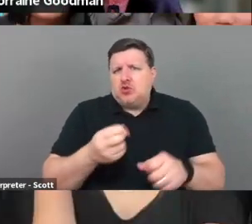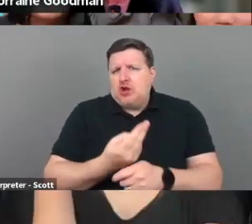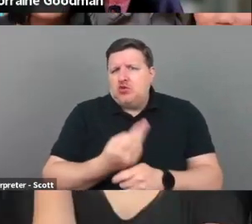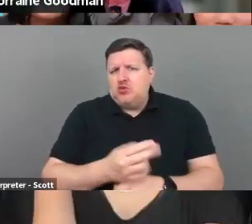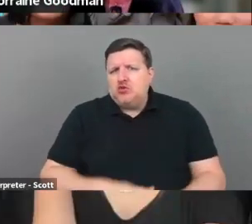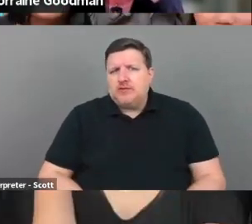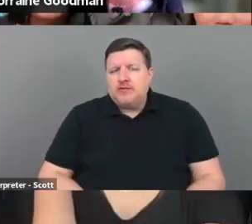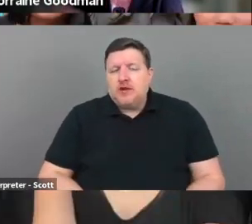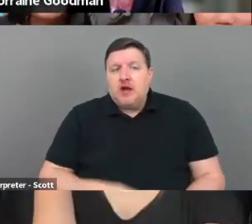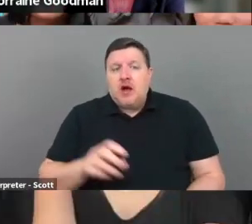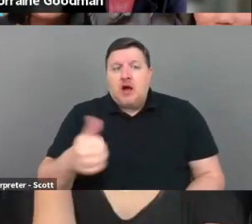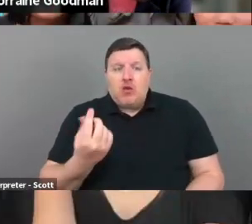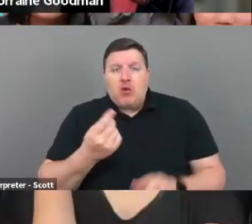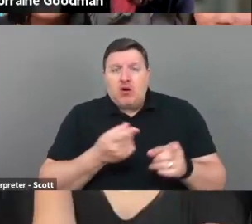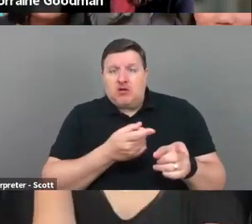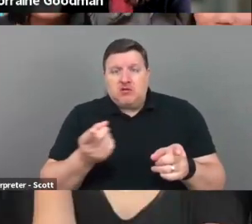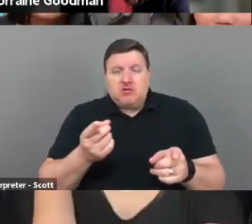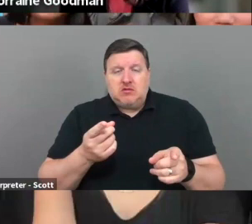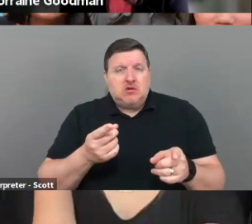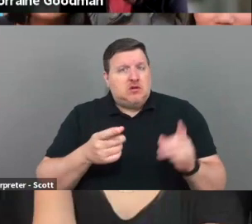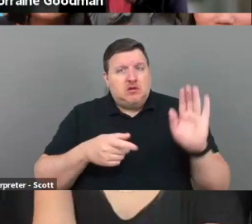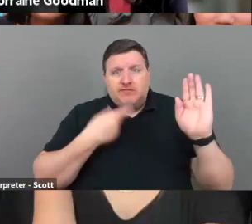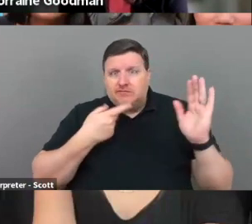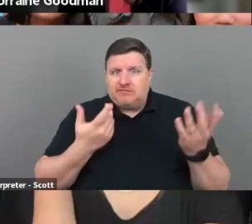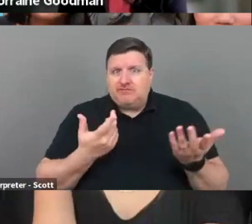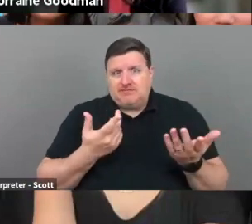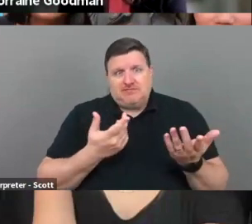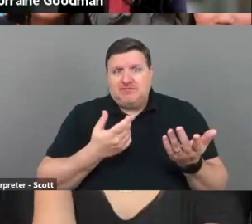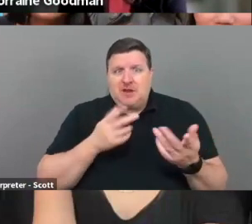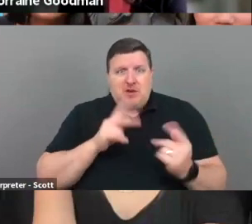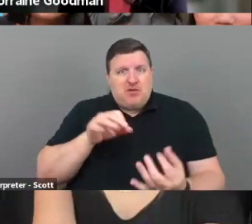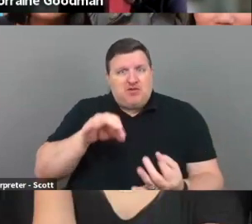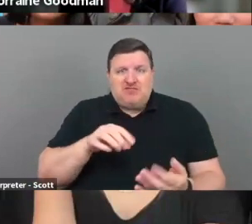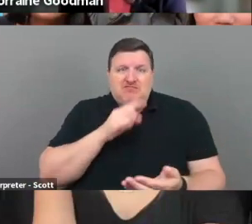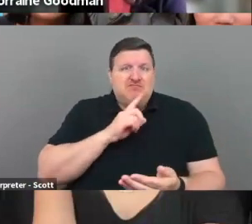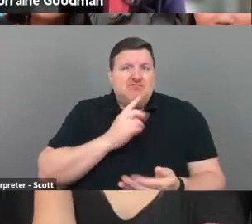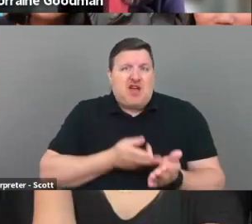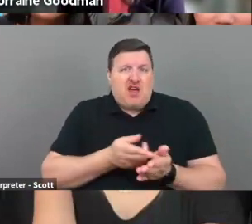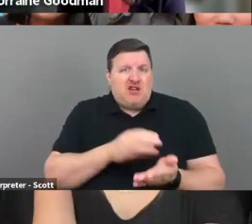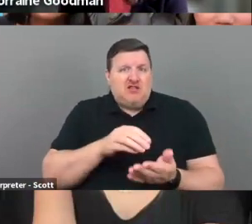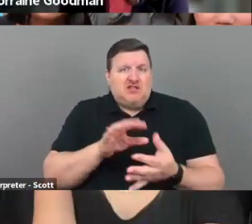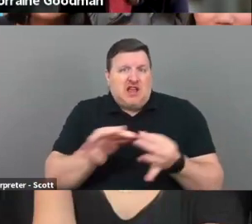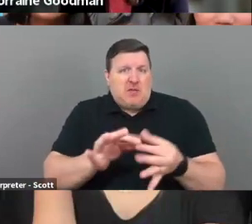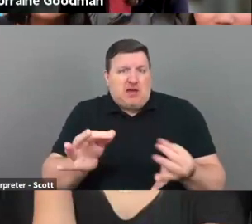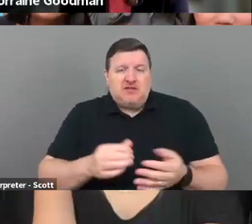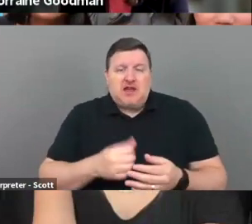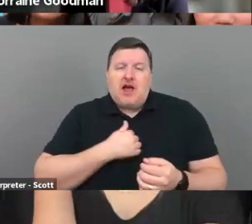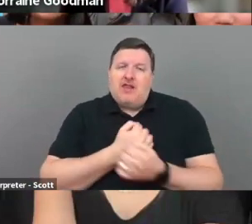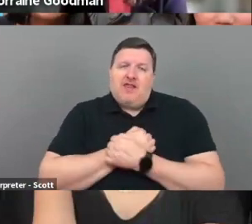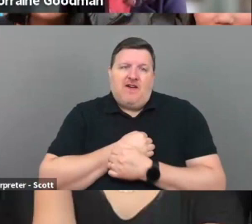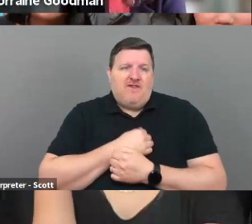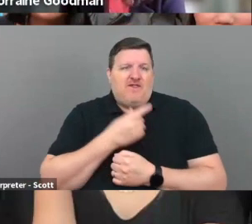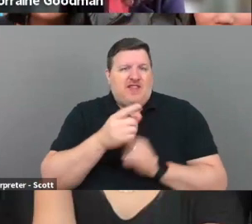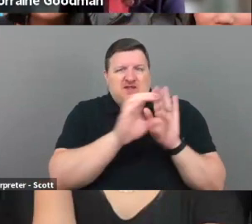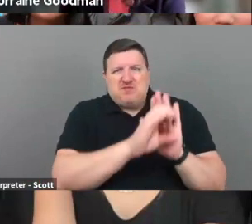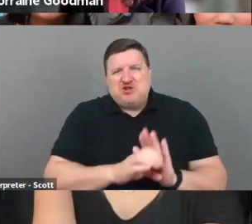the other metric you can use is our testimonials. And so, um, man, I love these. These are three pictures